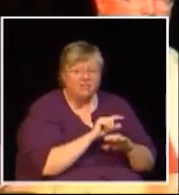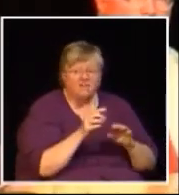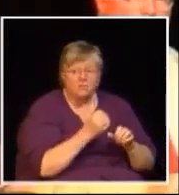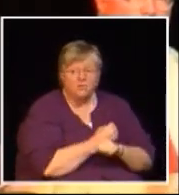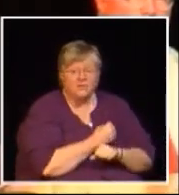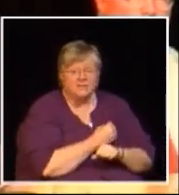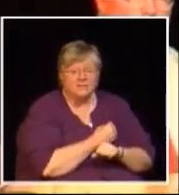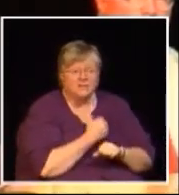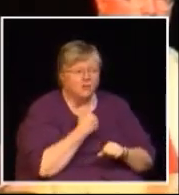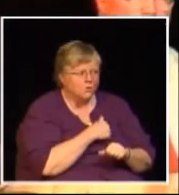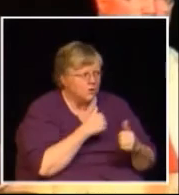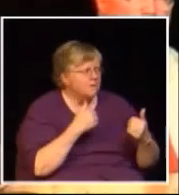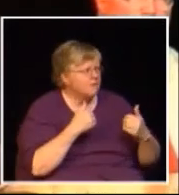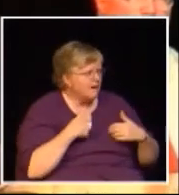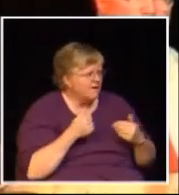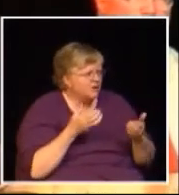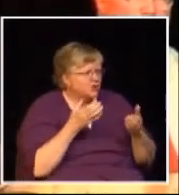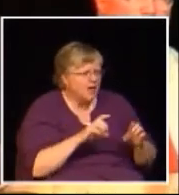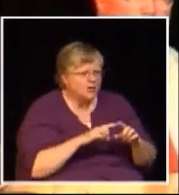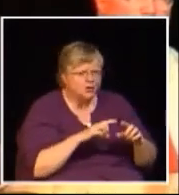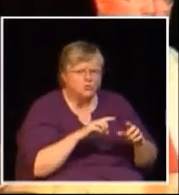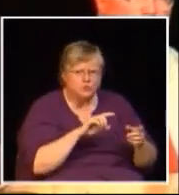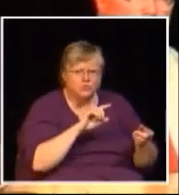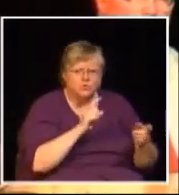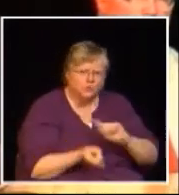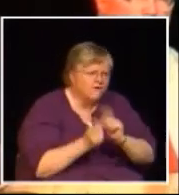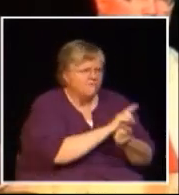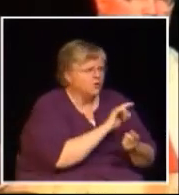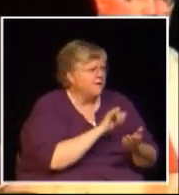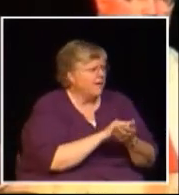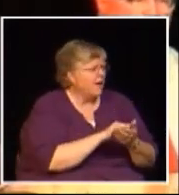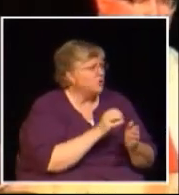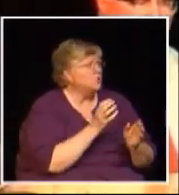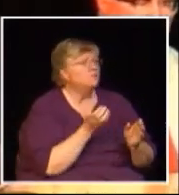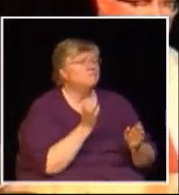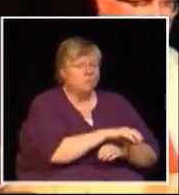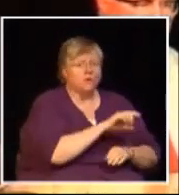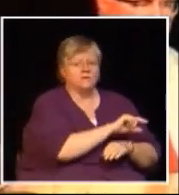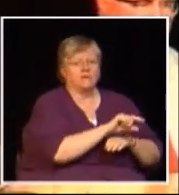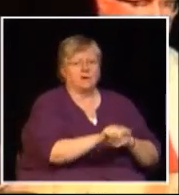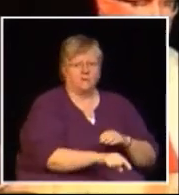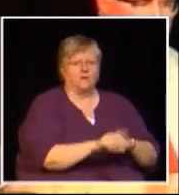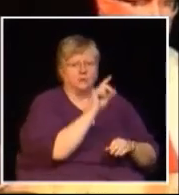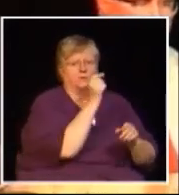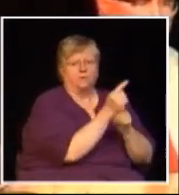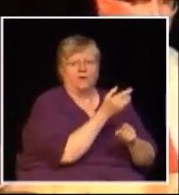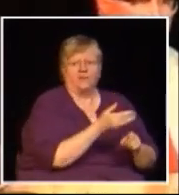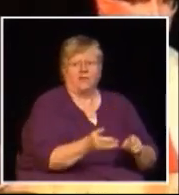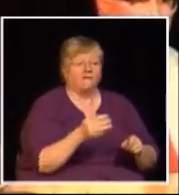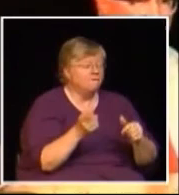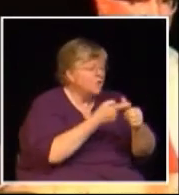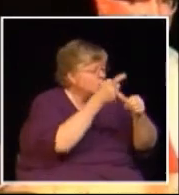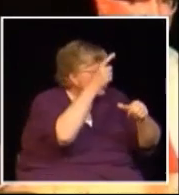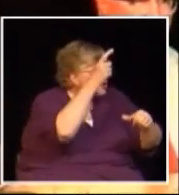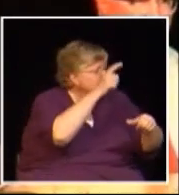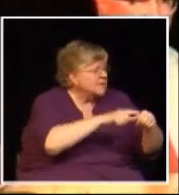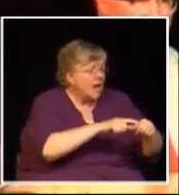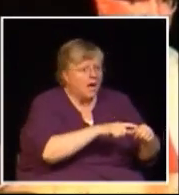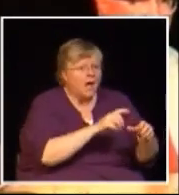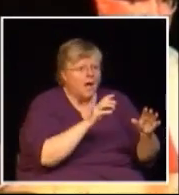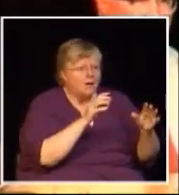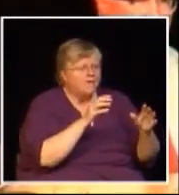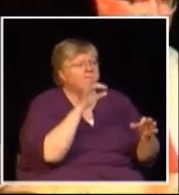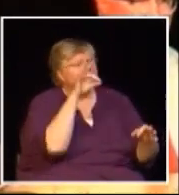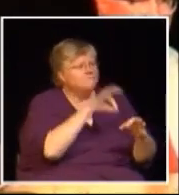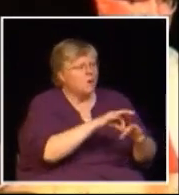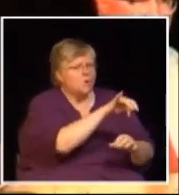we have a chance to reverse that we now have a chance to really practice democracy such as we've never seen it before in this